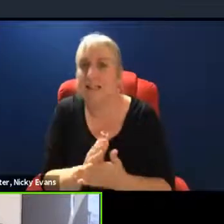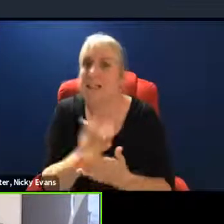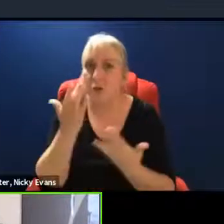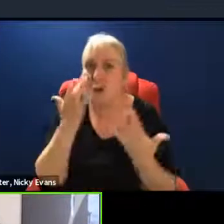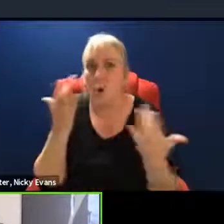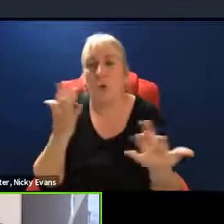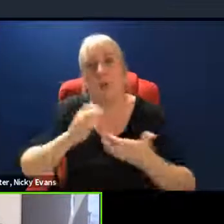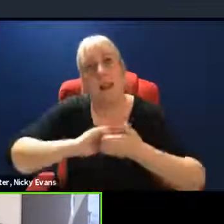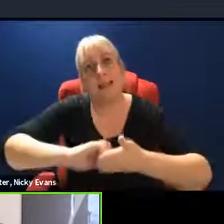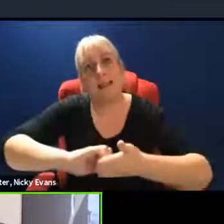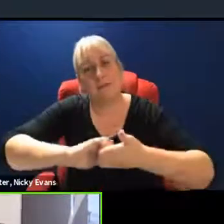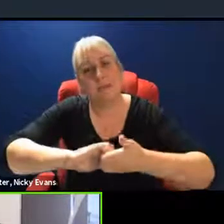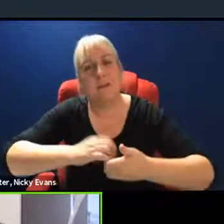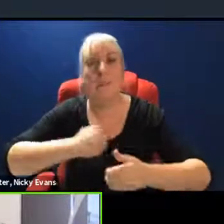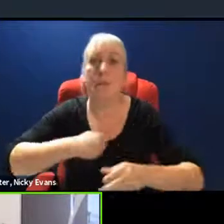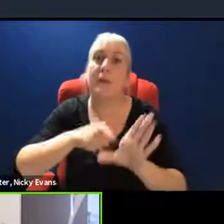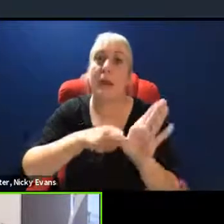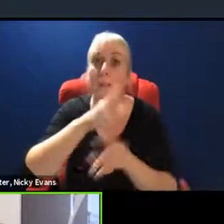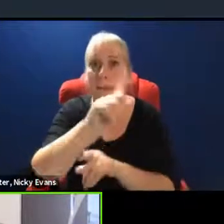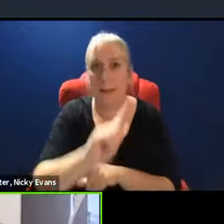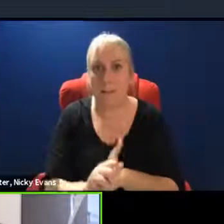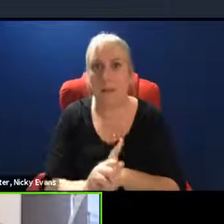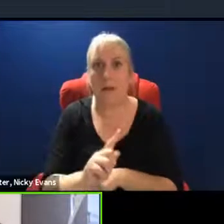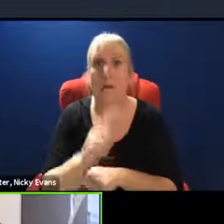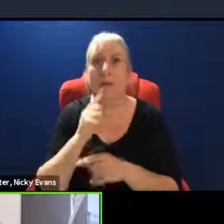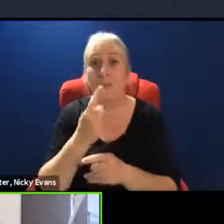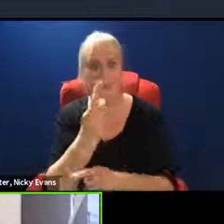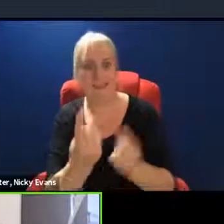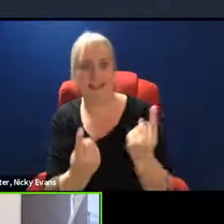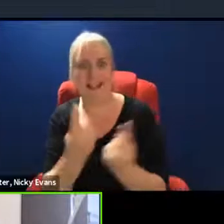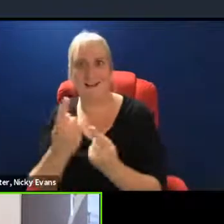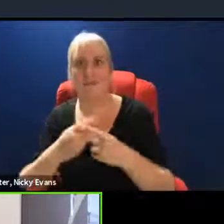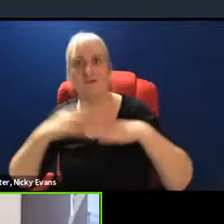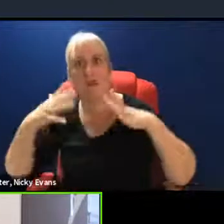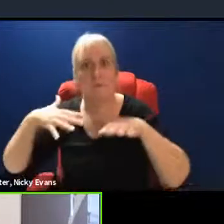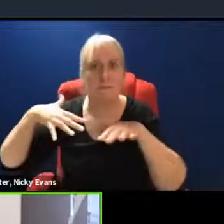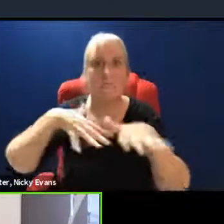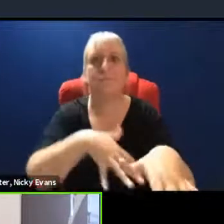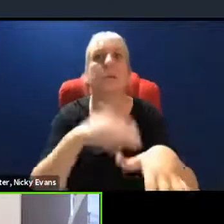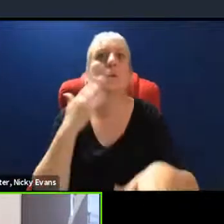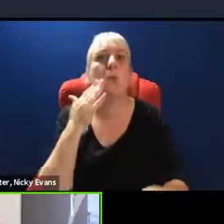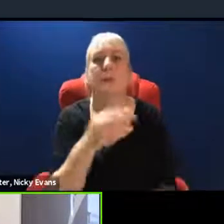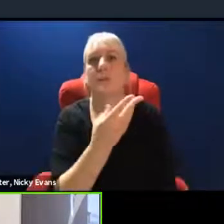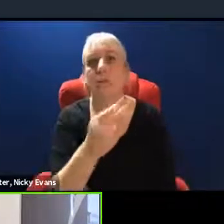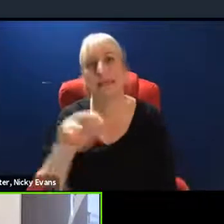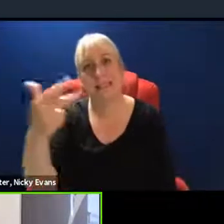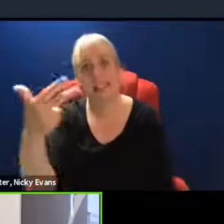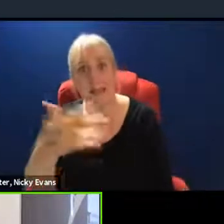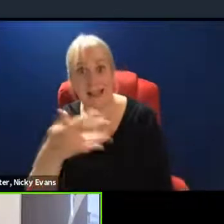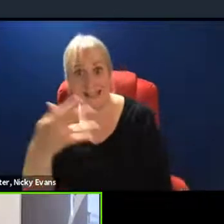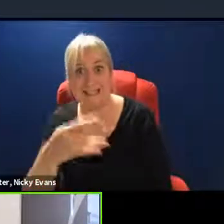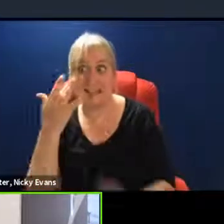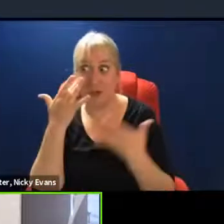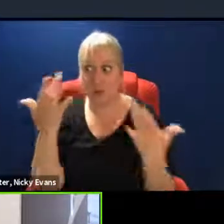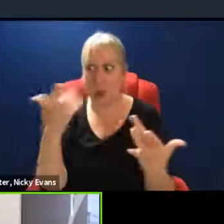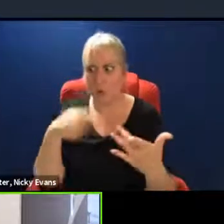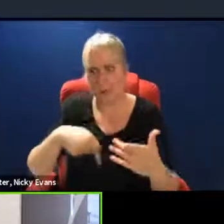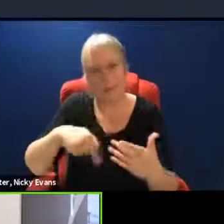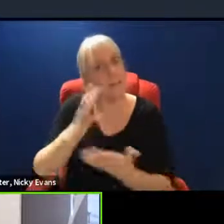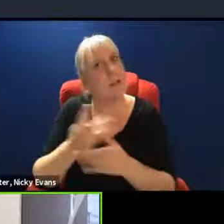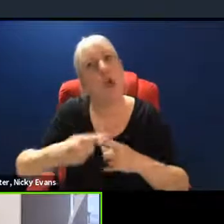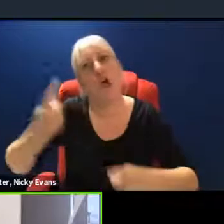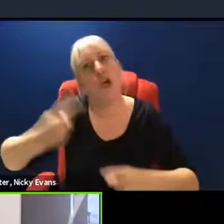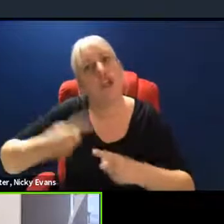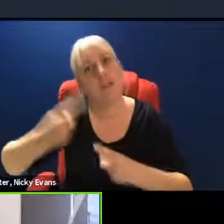with the young people that took to the streets in 2019 and showed us all how urgent and how important it is that we take